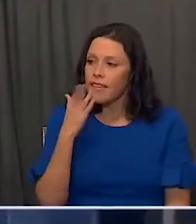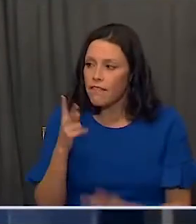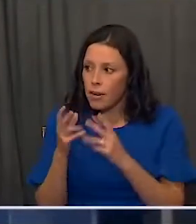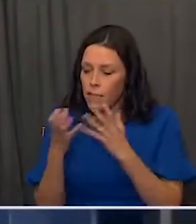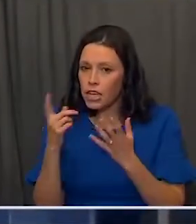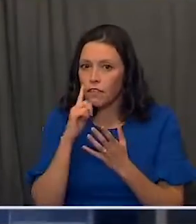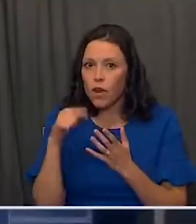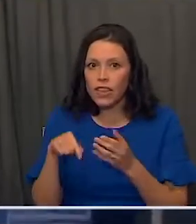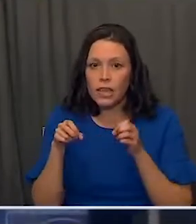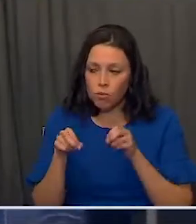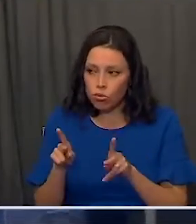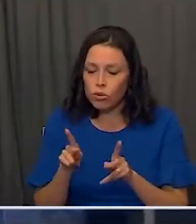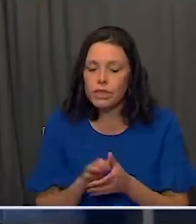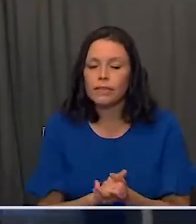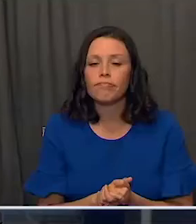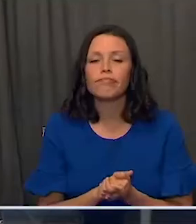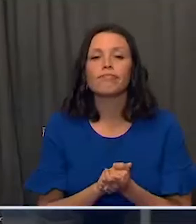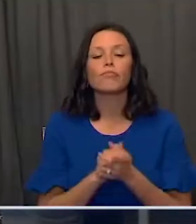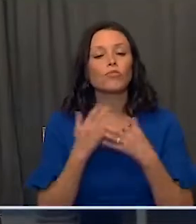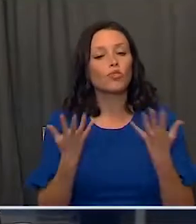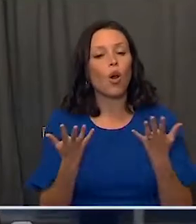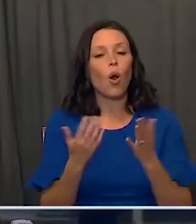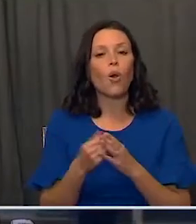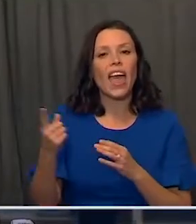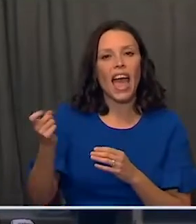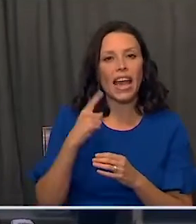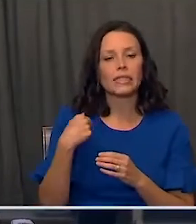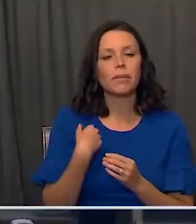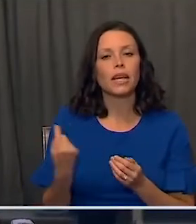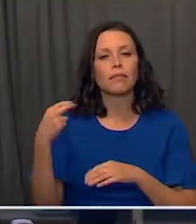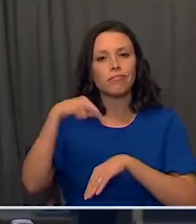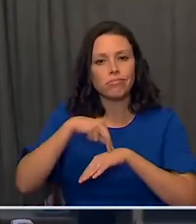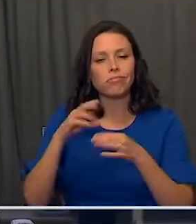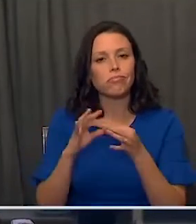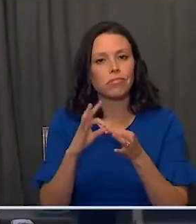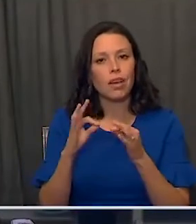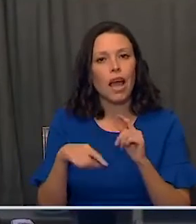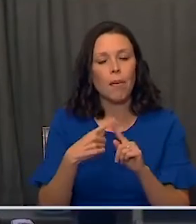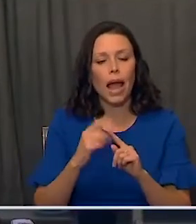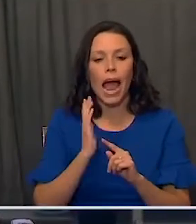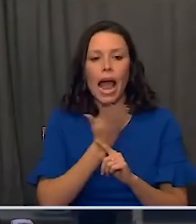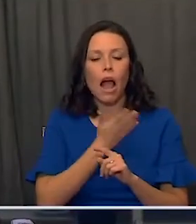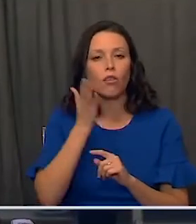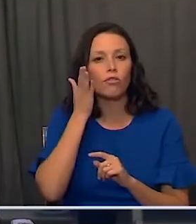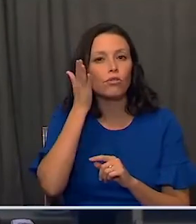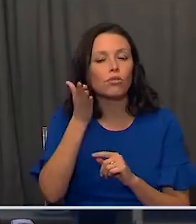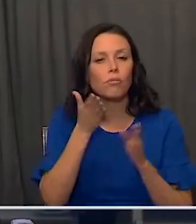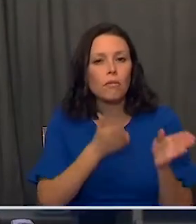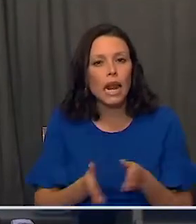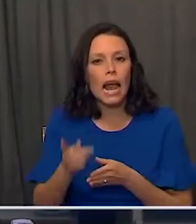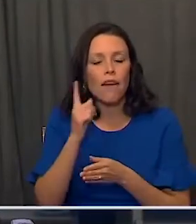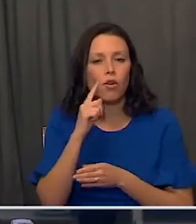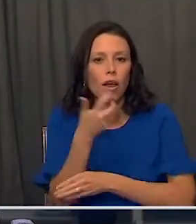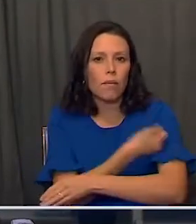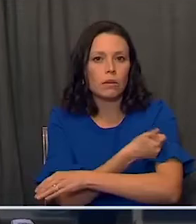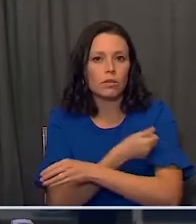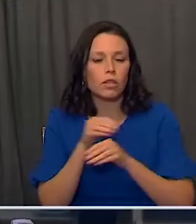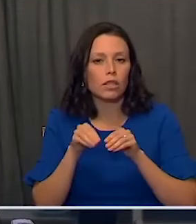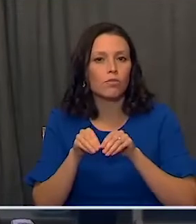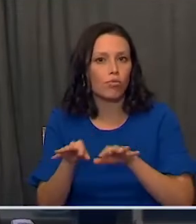you very much for this opportunity. So I've been asked to highlight our way ahead on distribution of the vaccine,